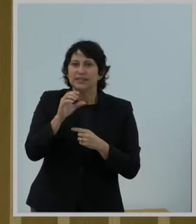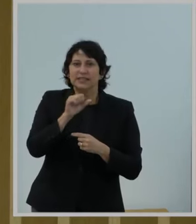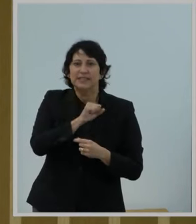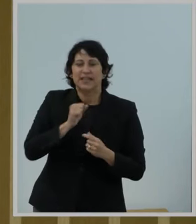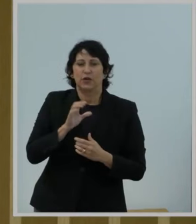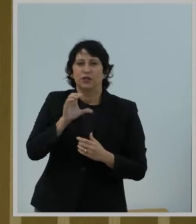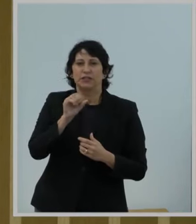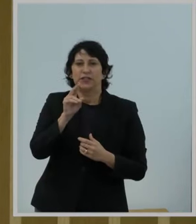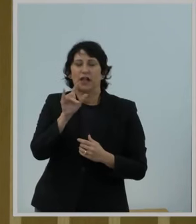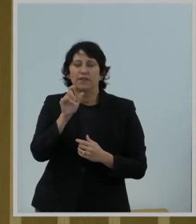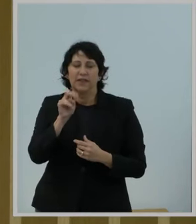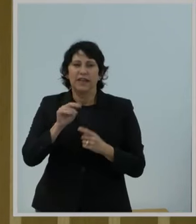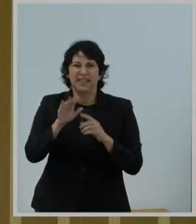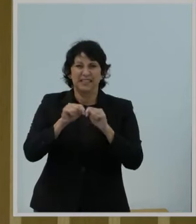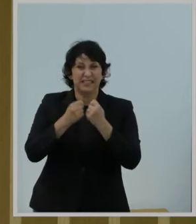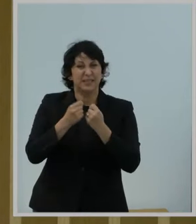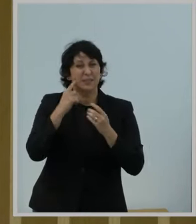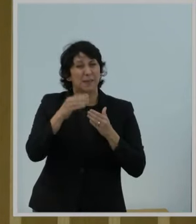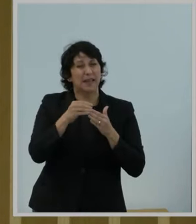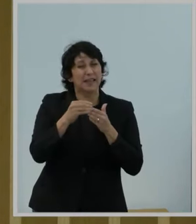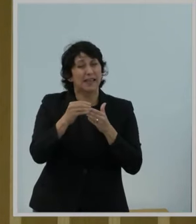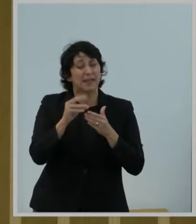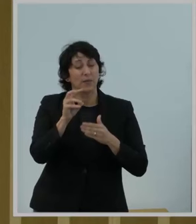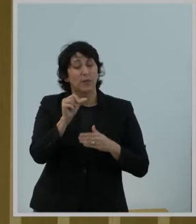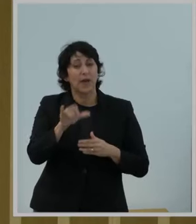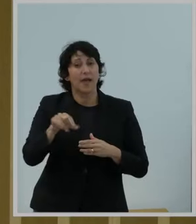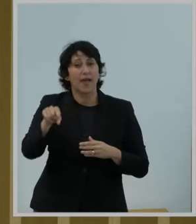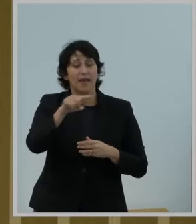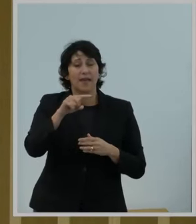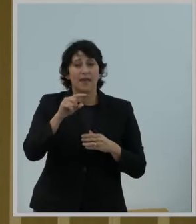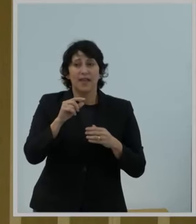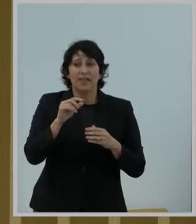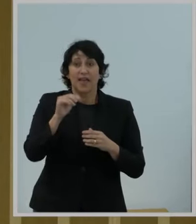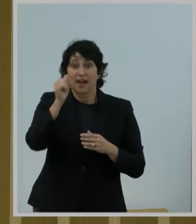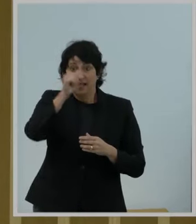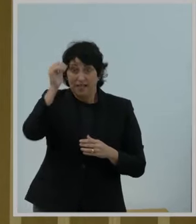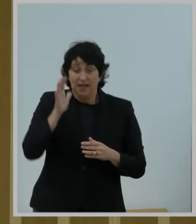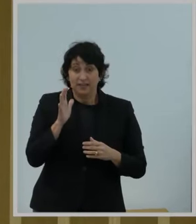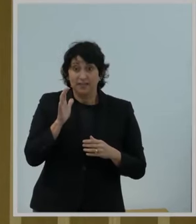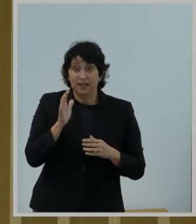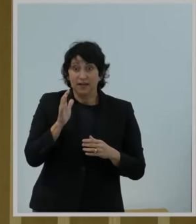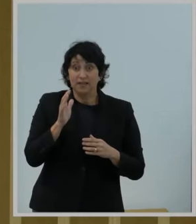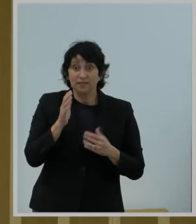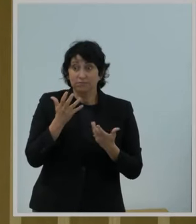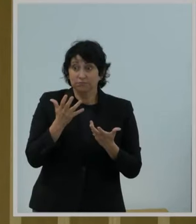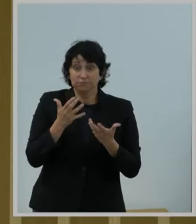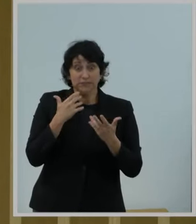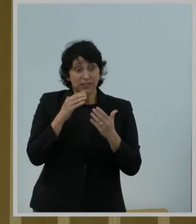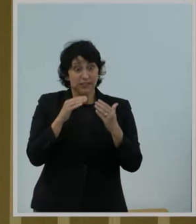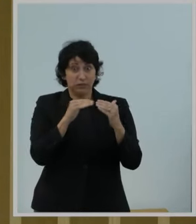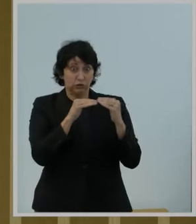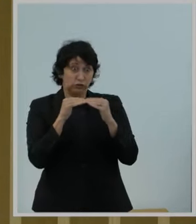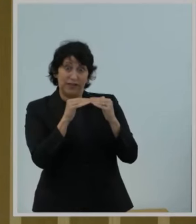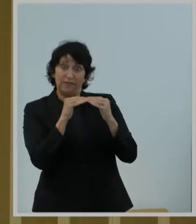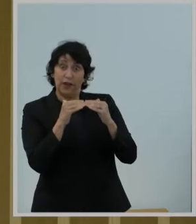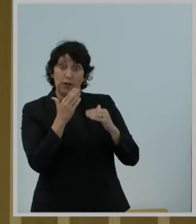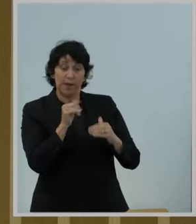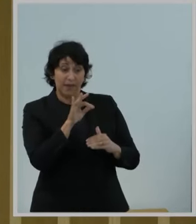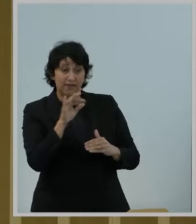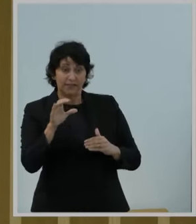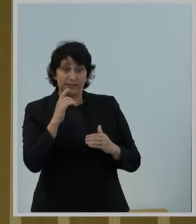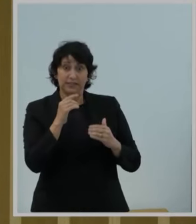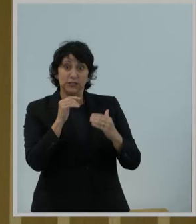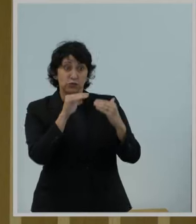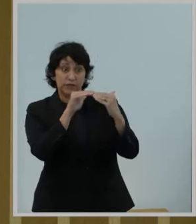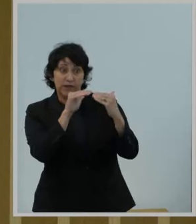Sullivan and his team, who have been leading the way to make sure that Alaska is treated fairly by the FCC. And I think moving quickly on this is